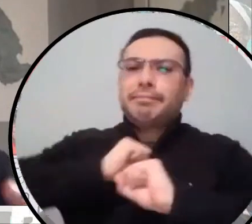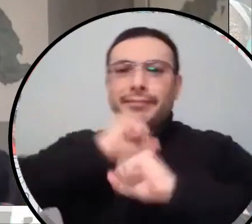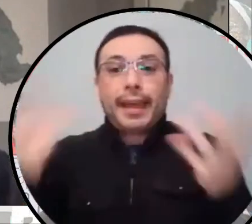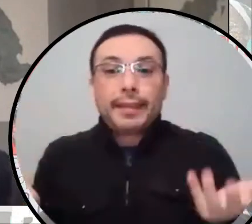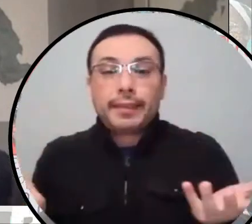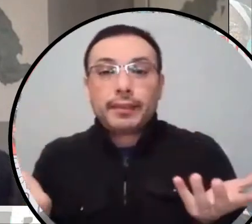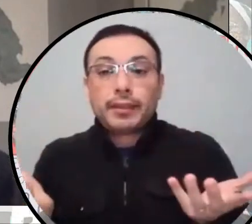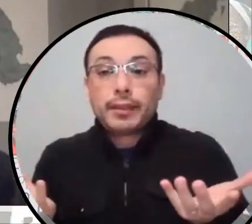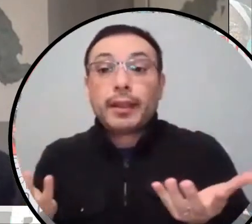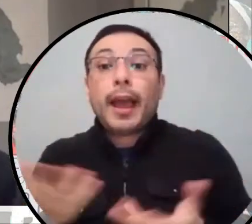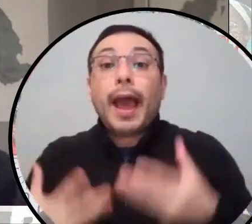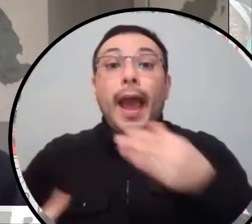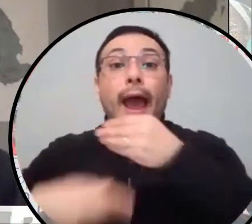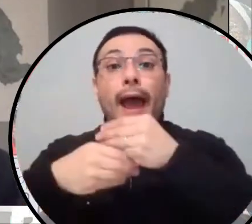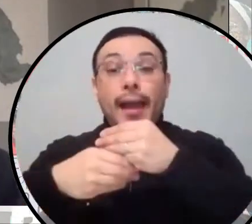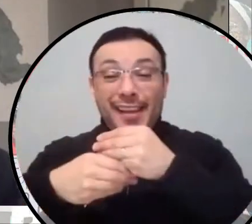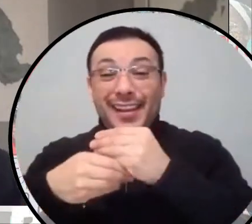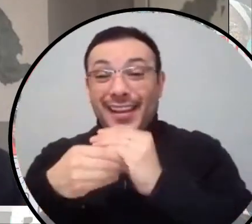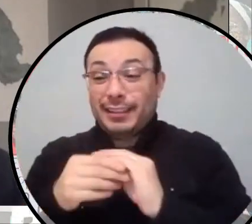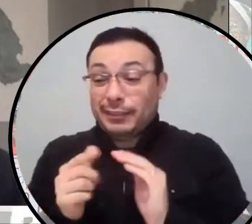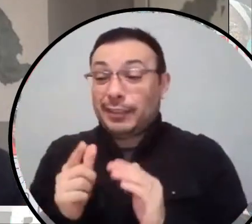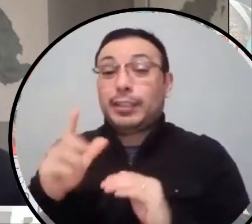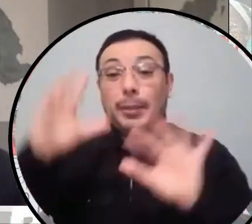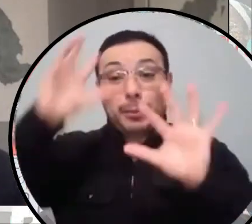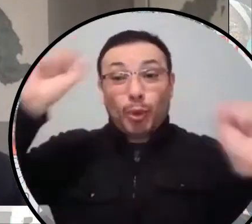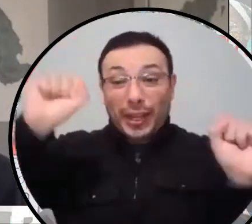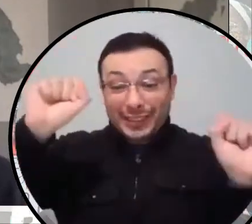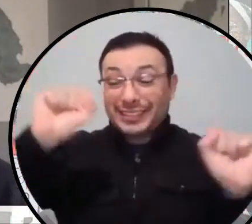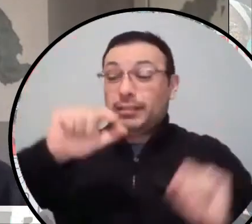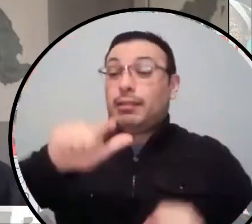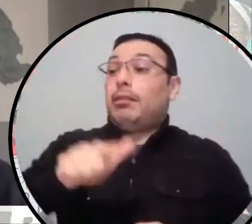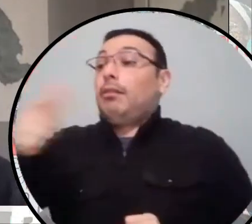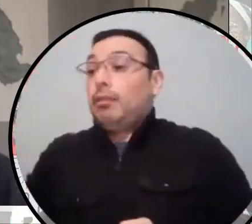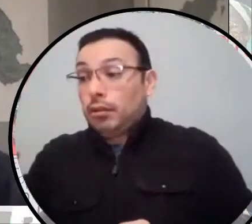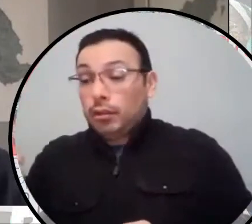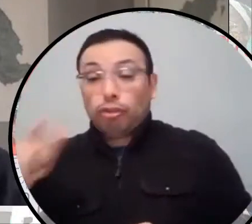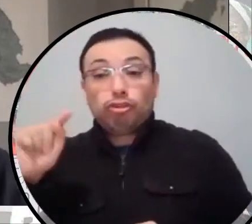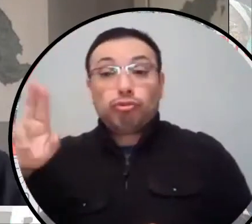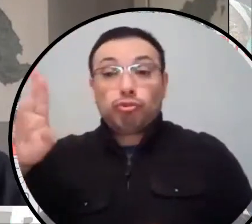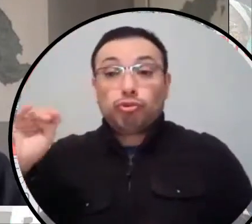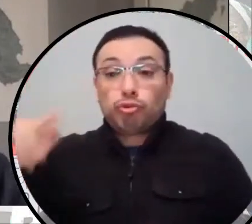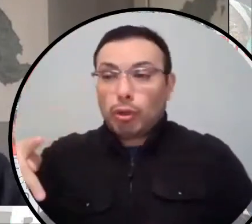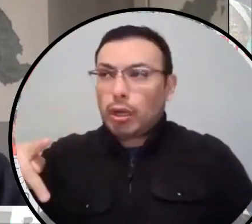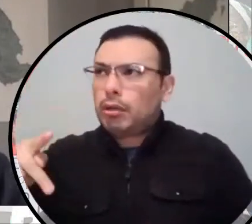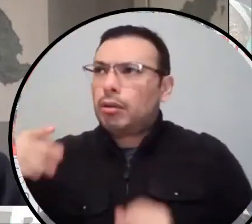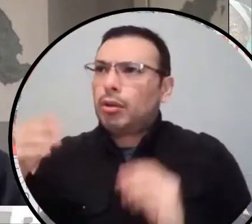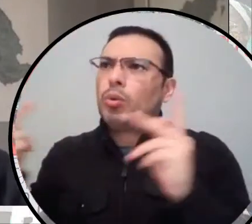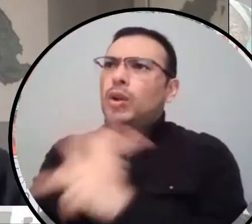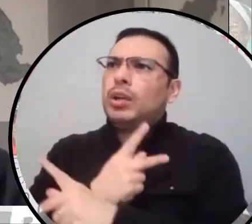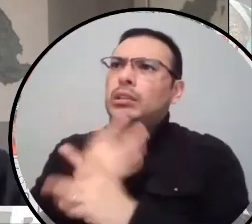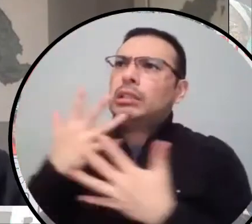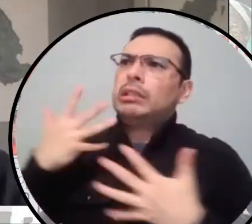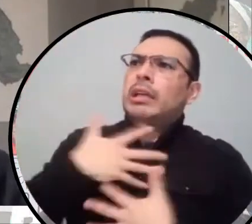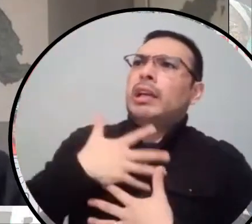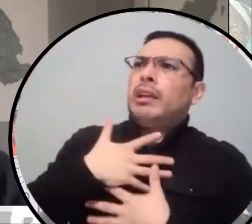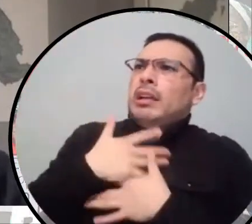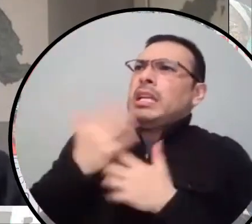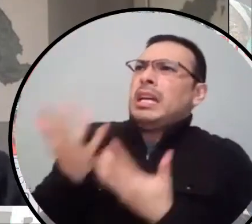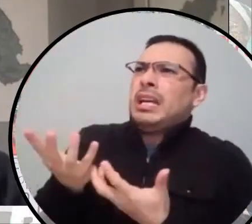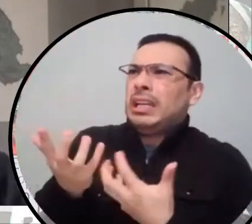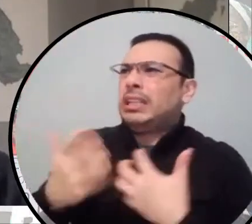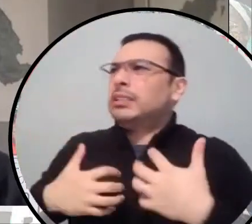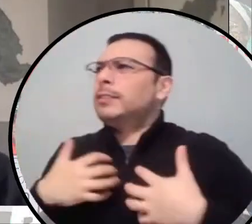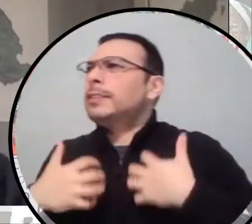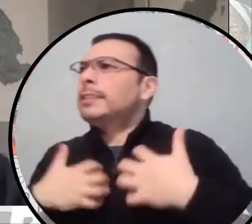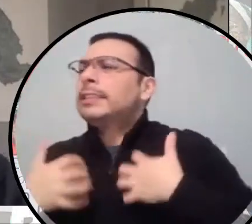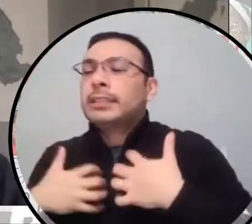and people feel increasingly desperate and, and terrified of the power of the government. And then you get the pandemic and a lot of people